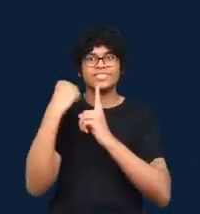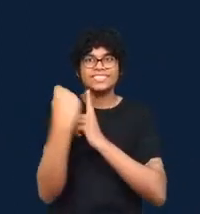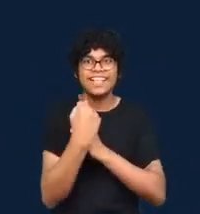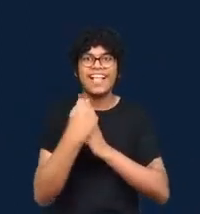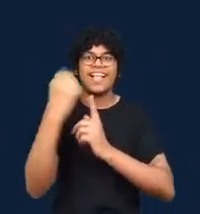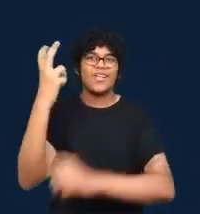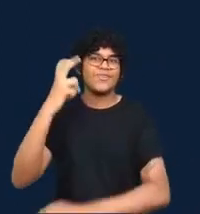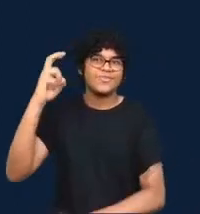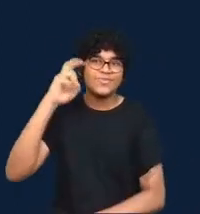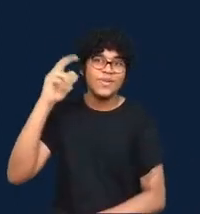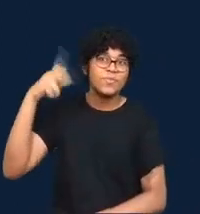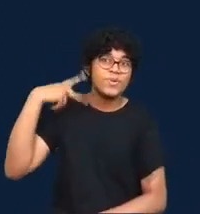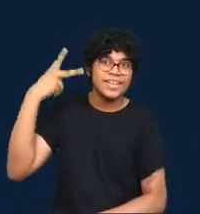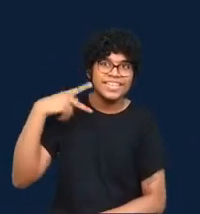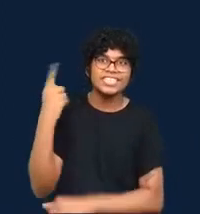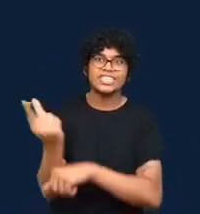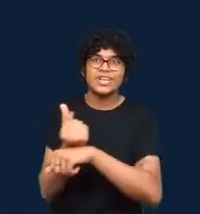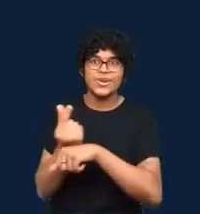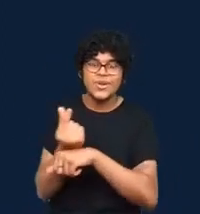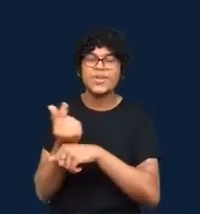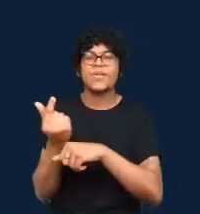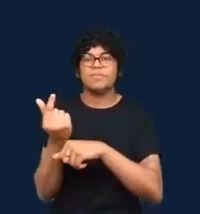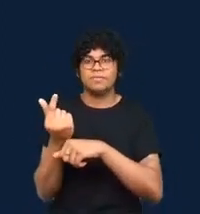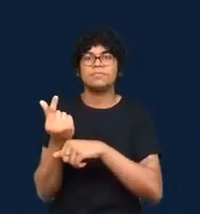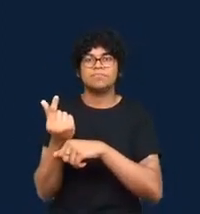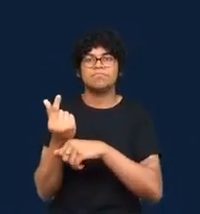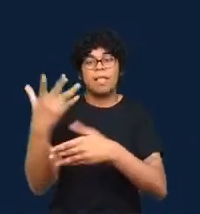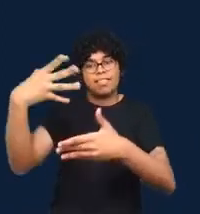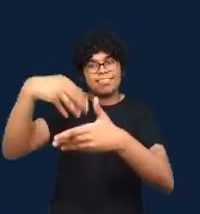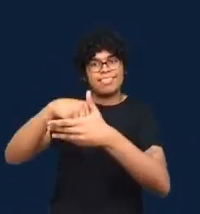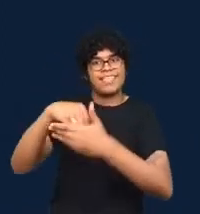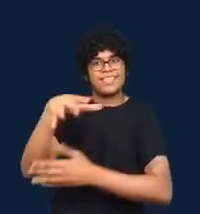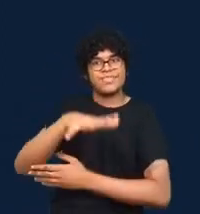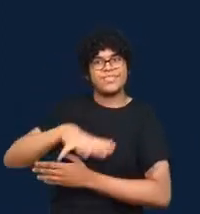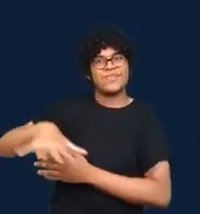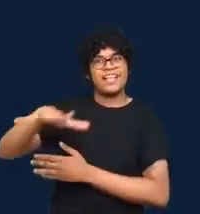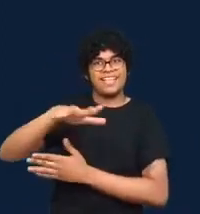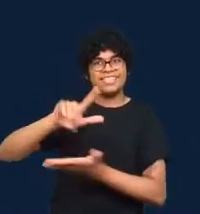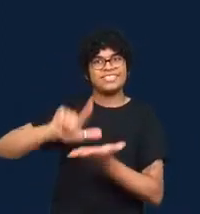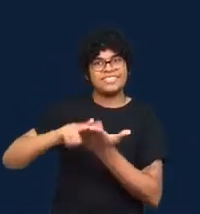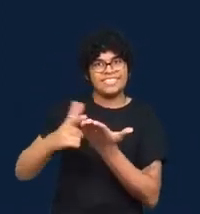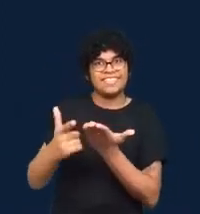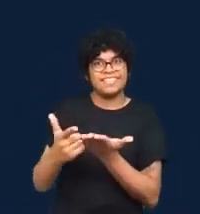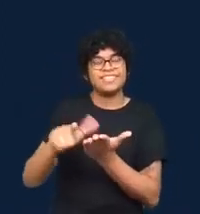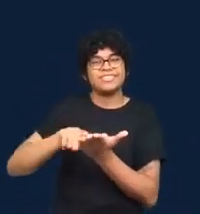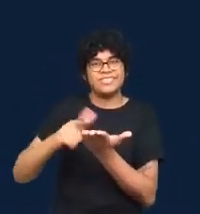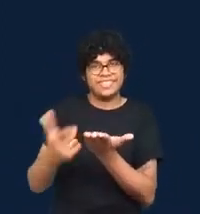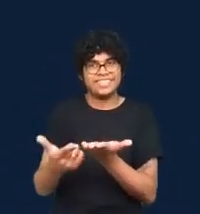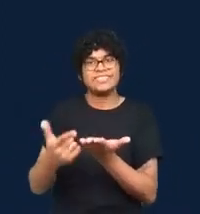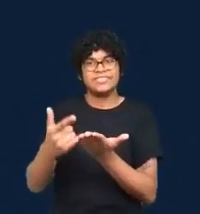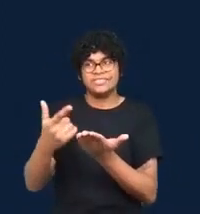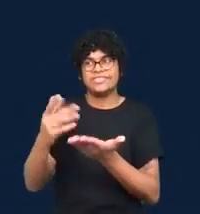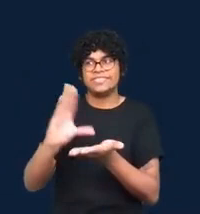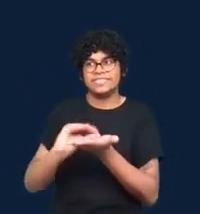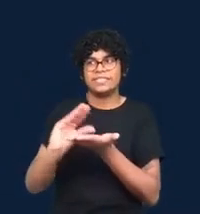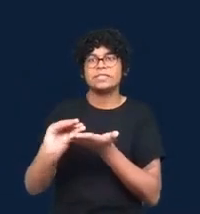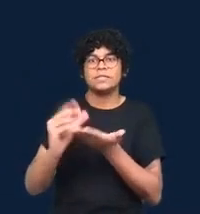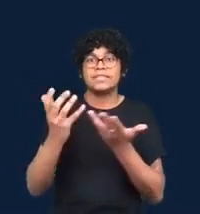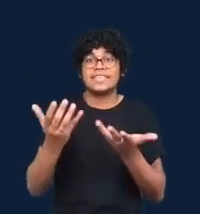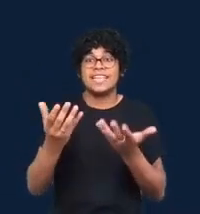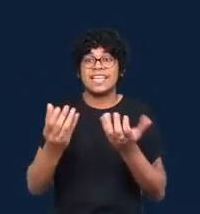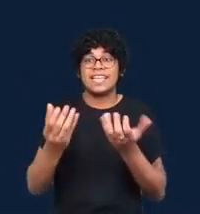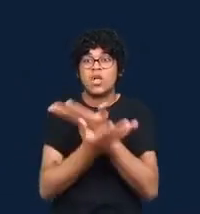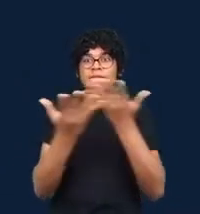are embedded. We wanted to offer a relational perspective on journalism data practices